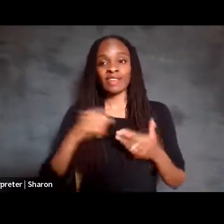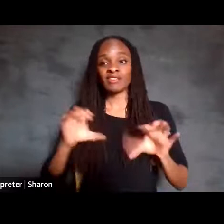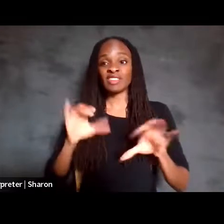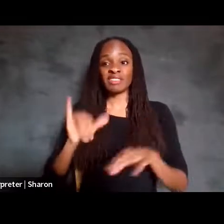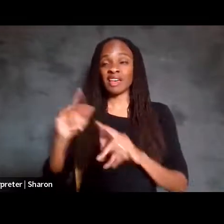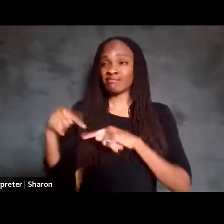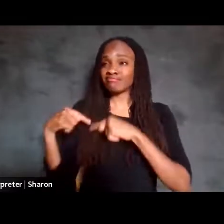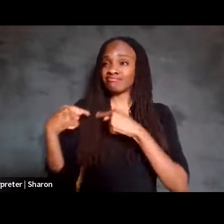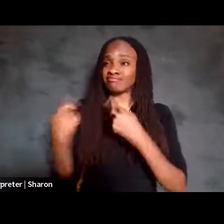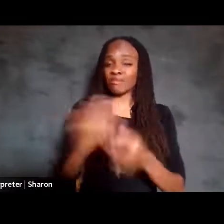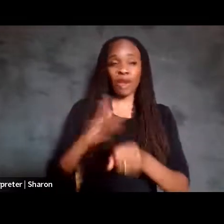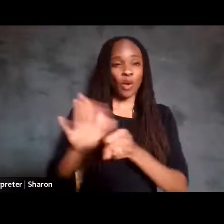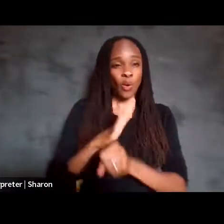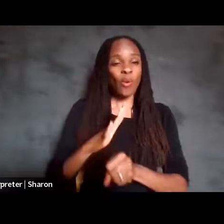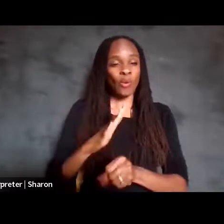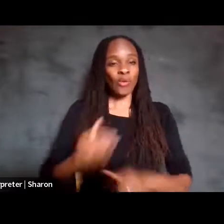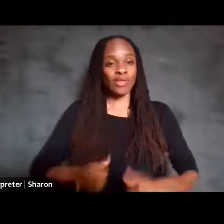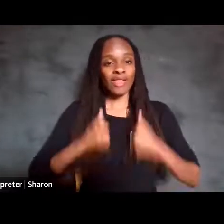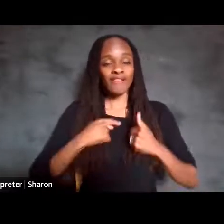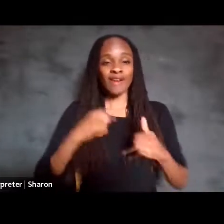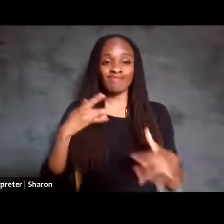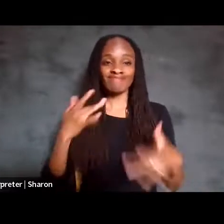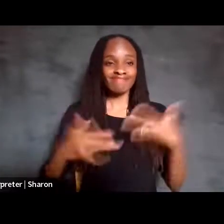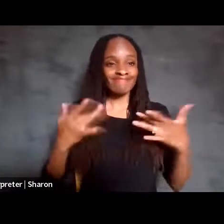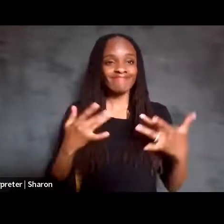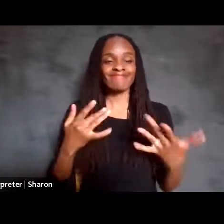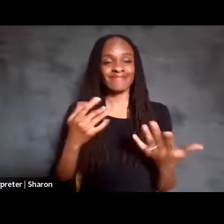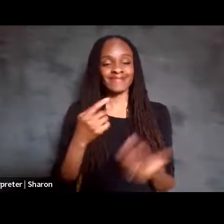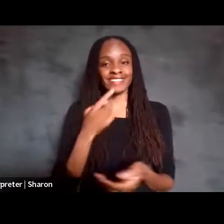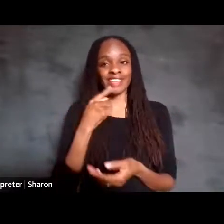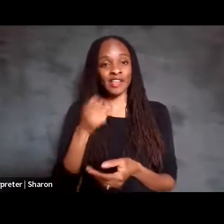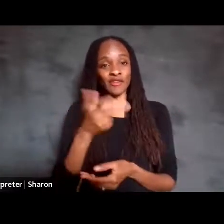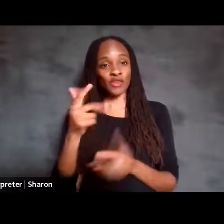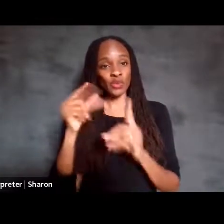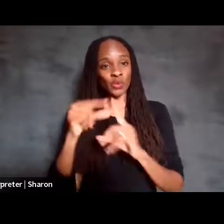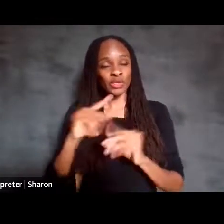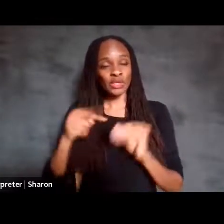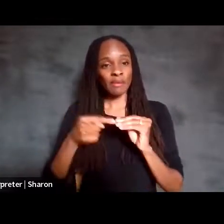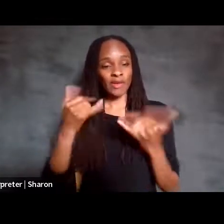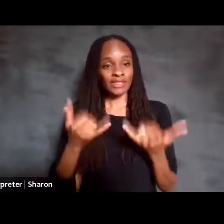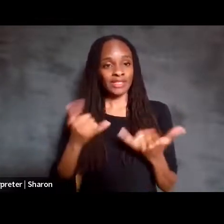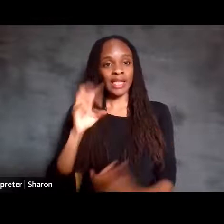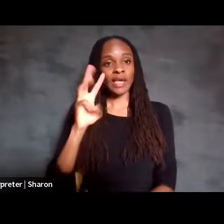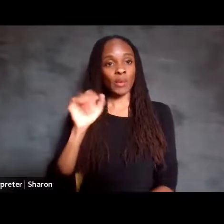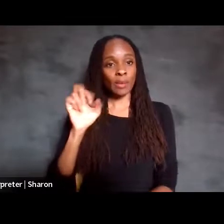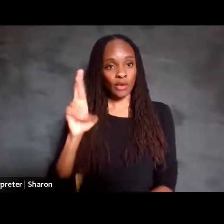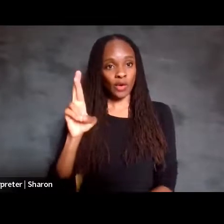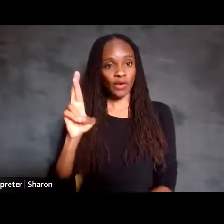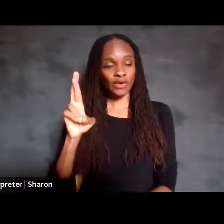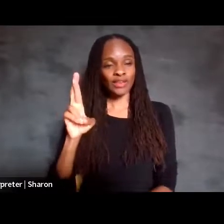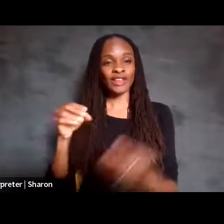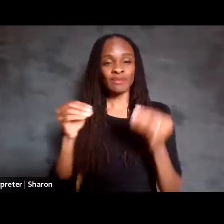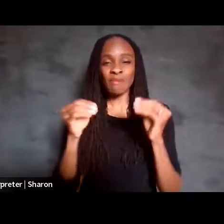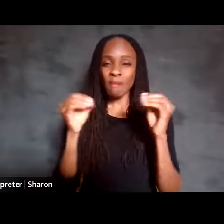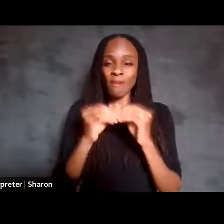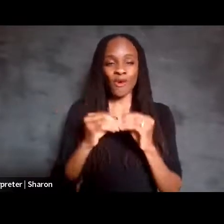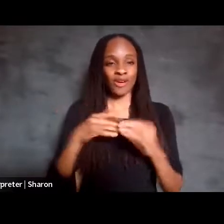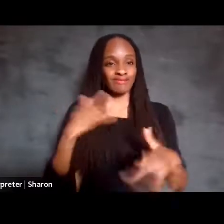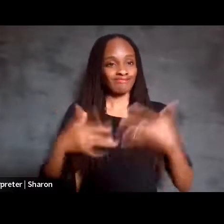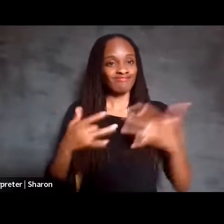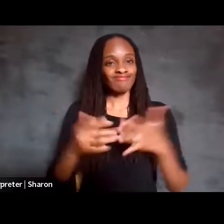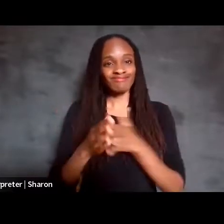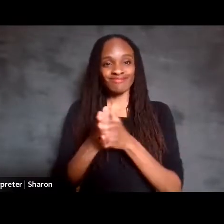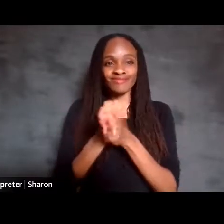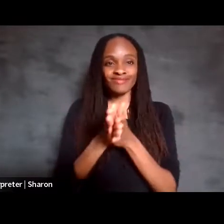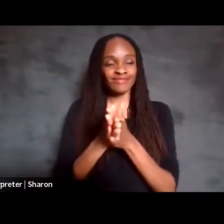life. I am thrilled to say a few words about today's webinar and even more thrilled and eager to